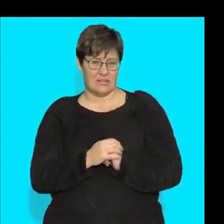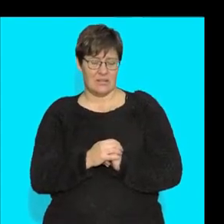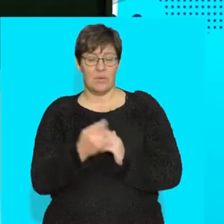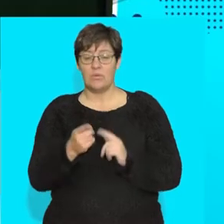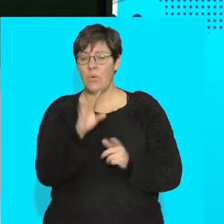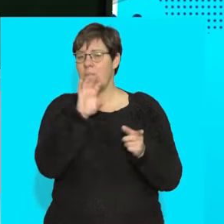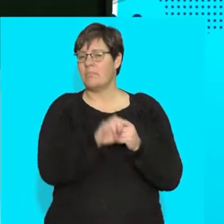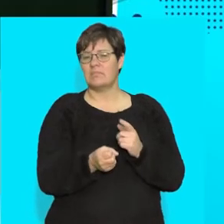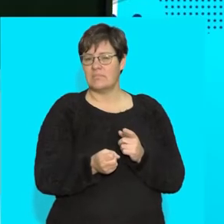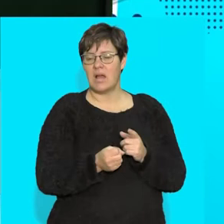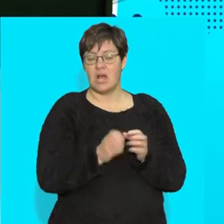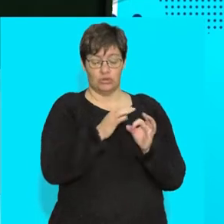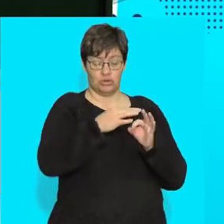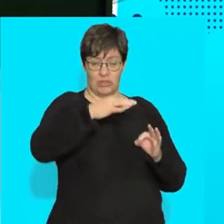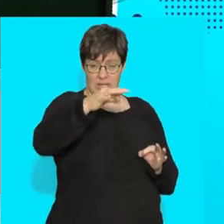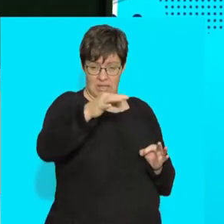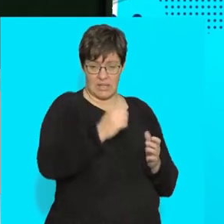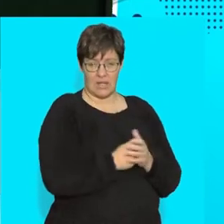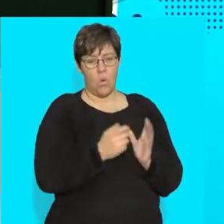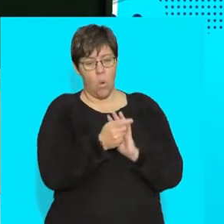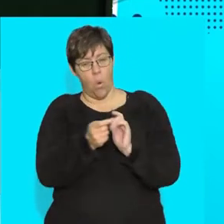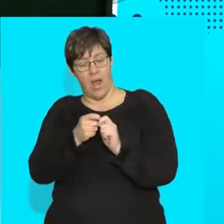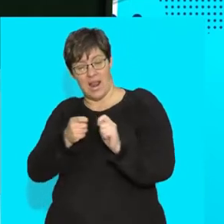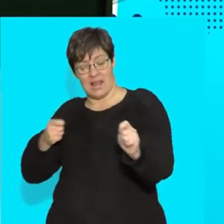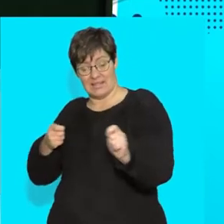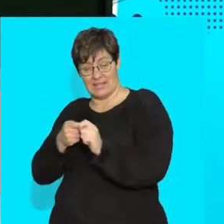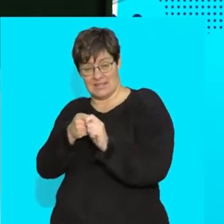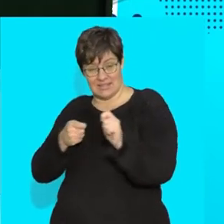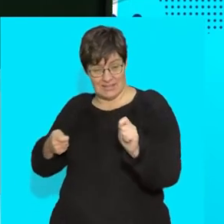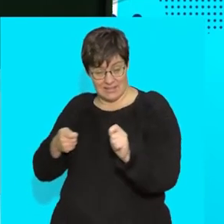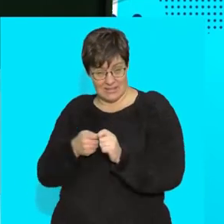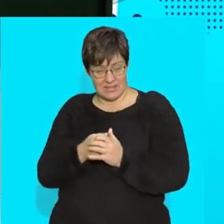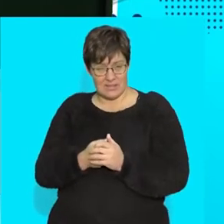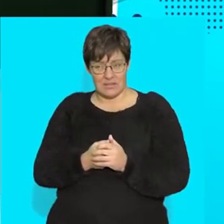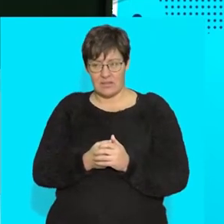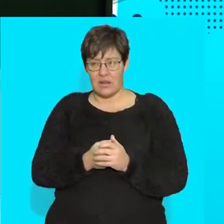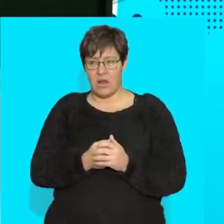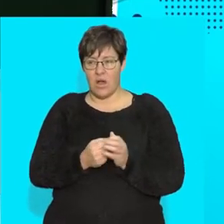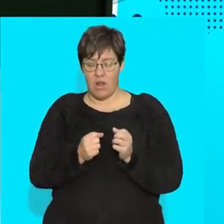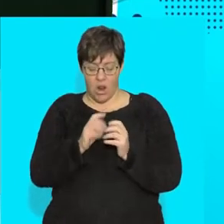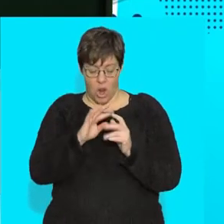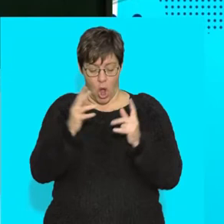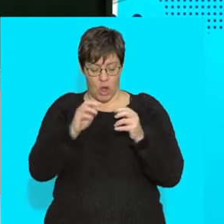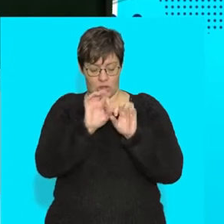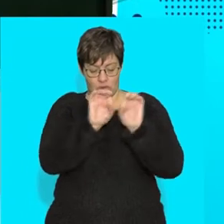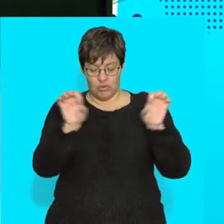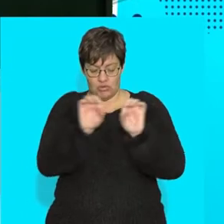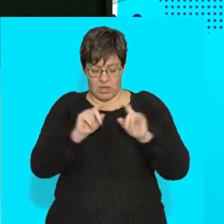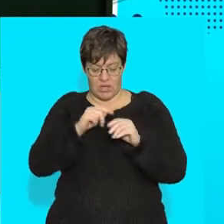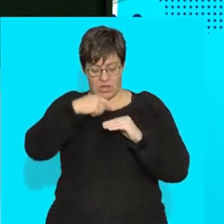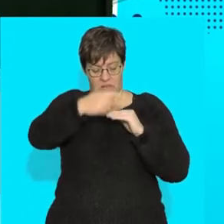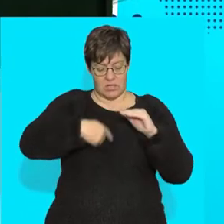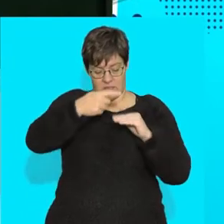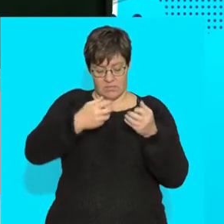take the string or the elastic. Now, if I put a lot of string together, all right, they are the